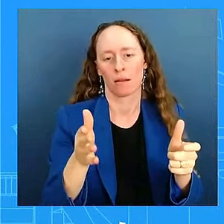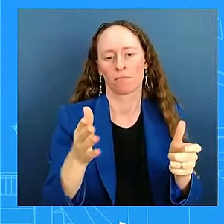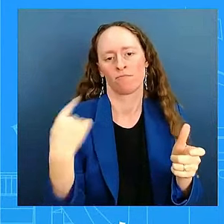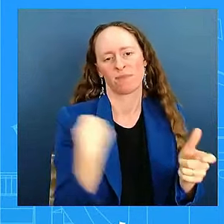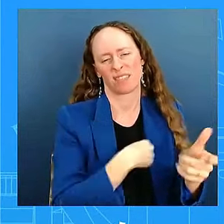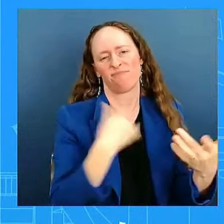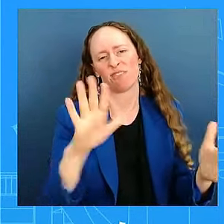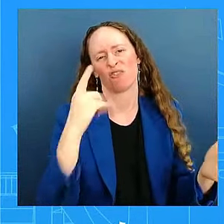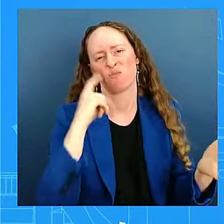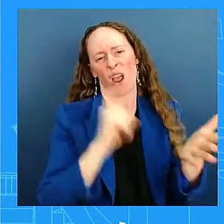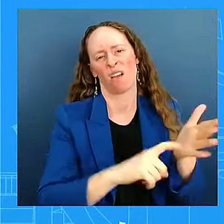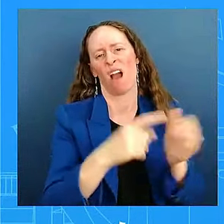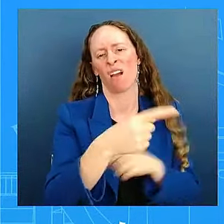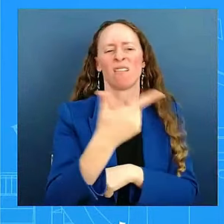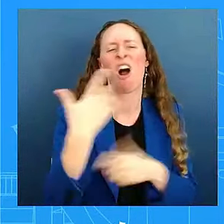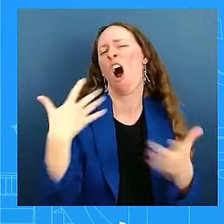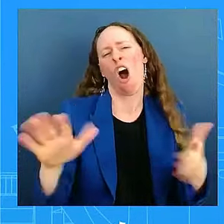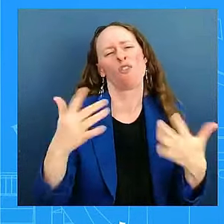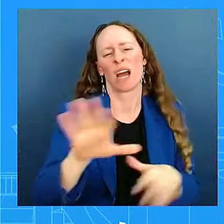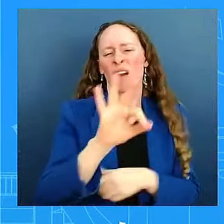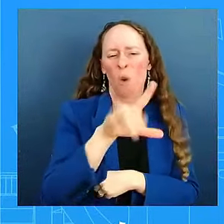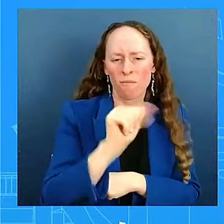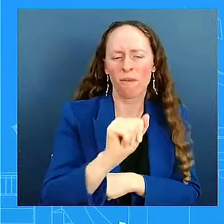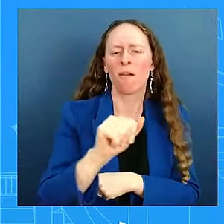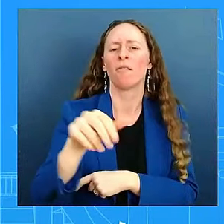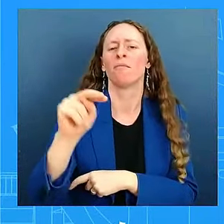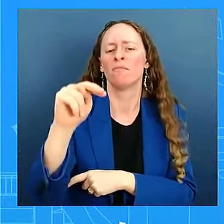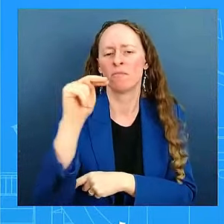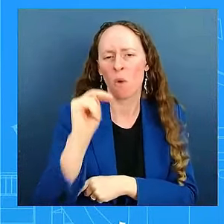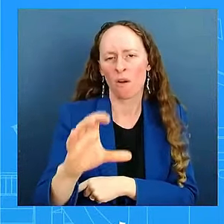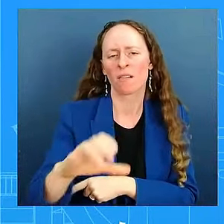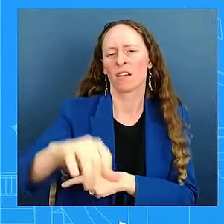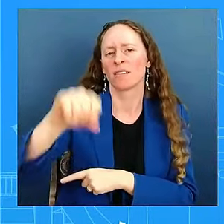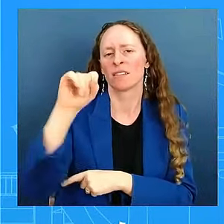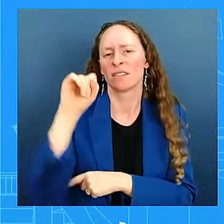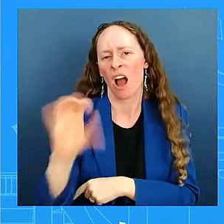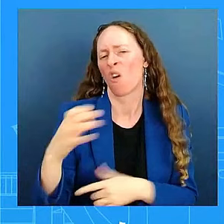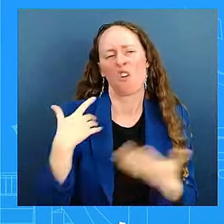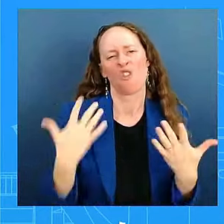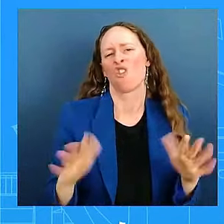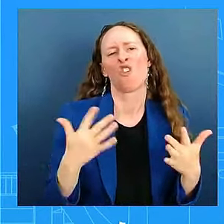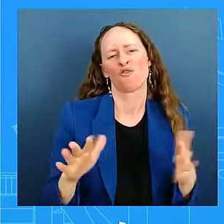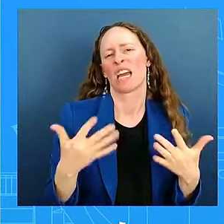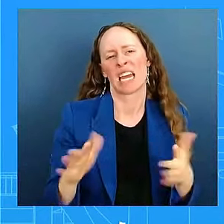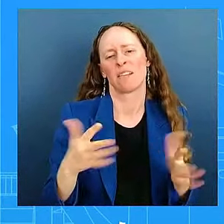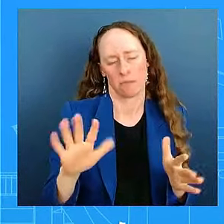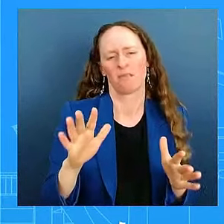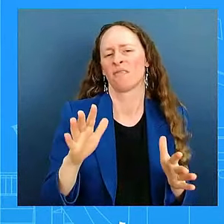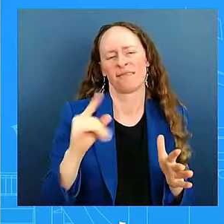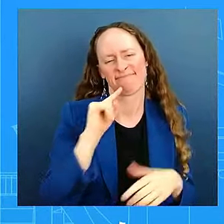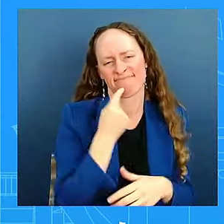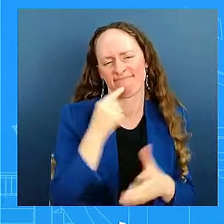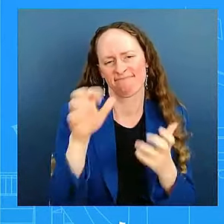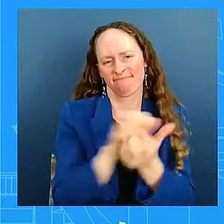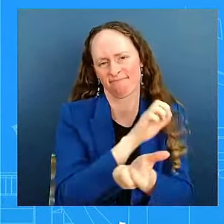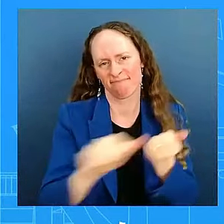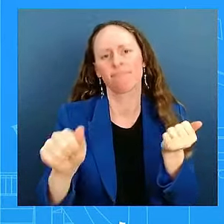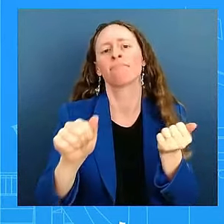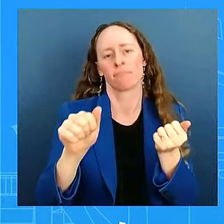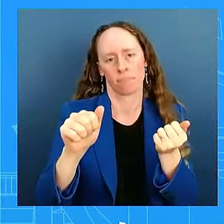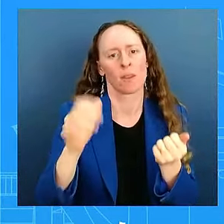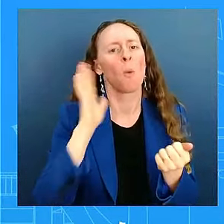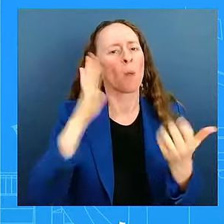requests from North Carolina, South Carolina, and Florida, as well as requests for emergency assistance across seven states.